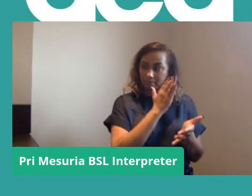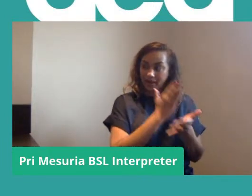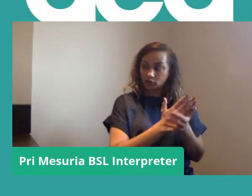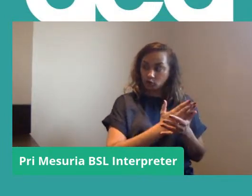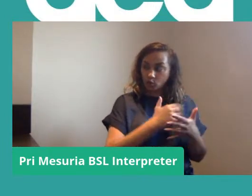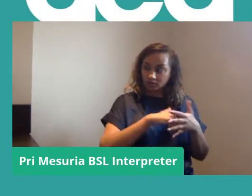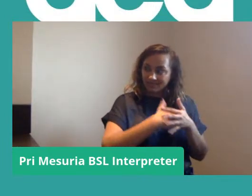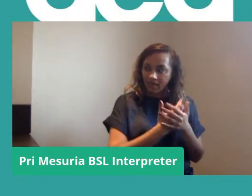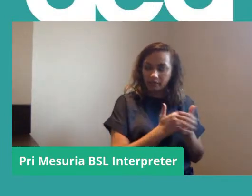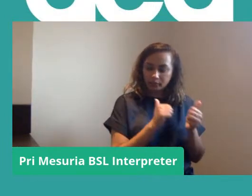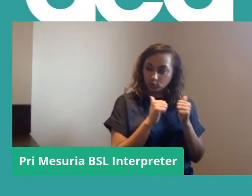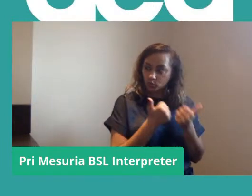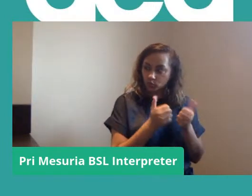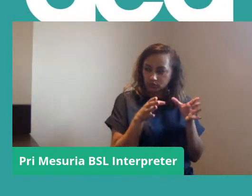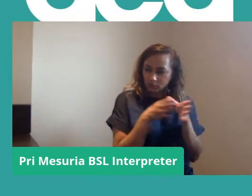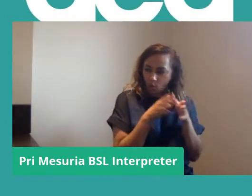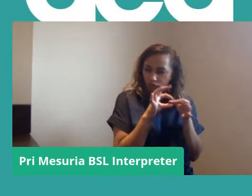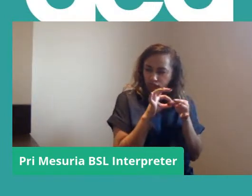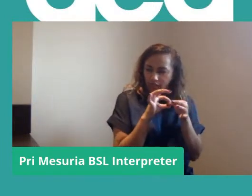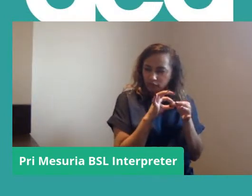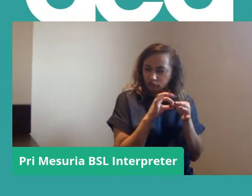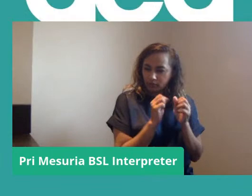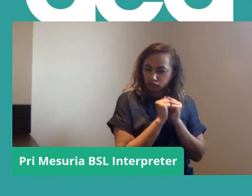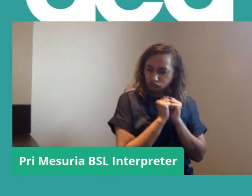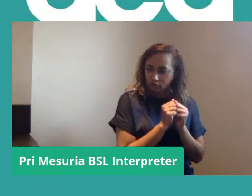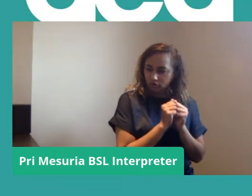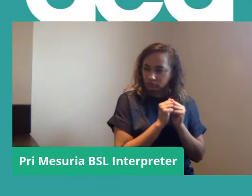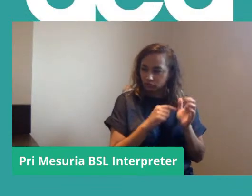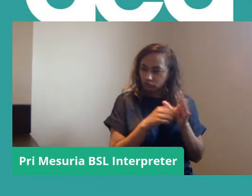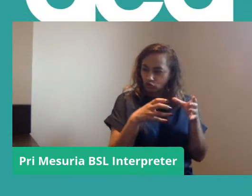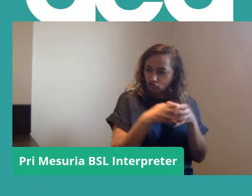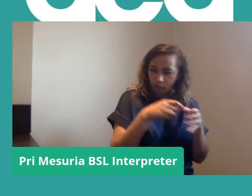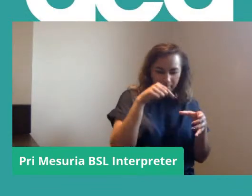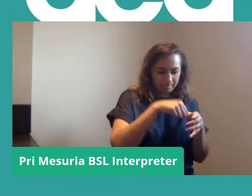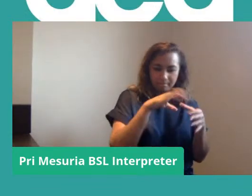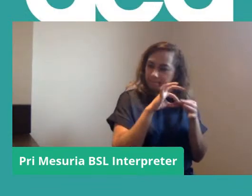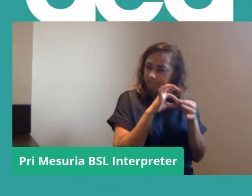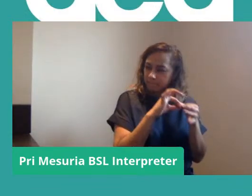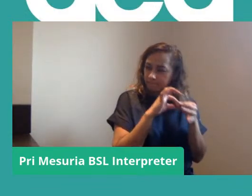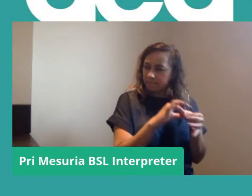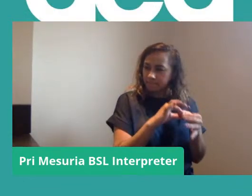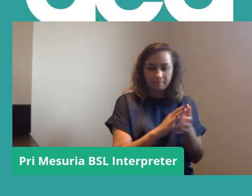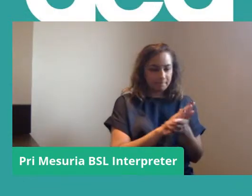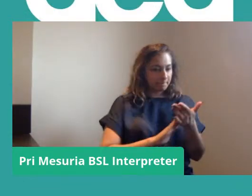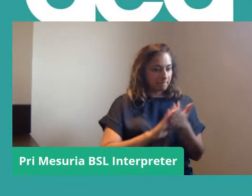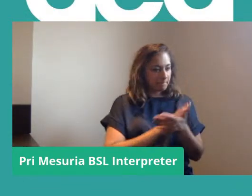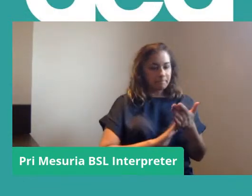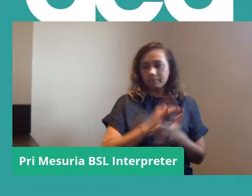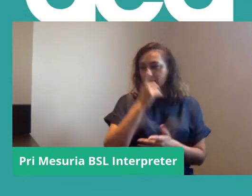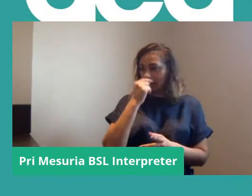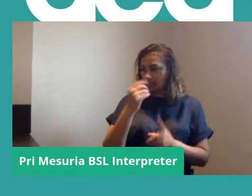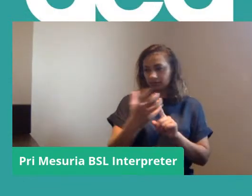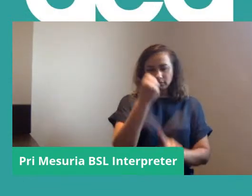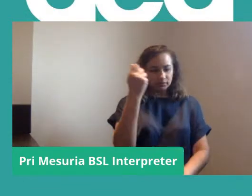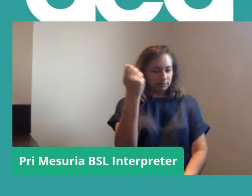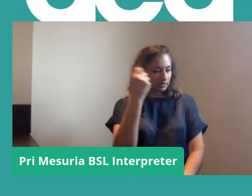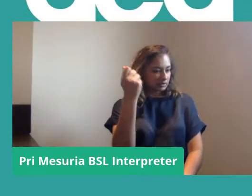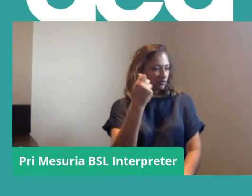build those smaller relationships, those core groups that will allow you to be successful